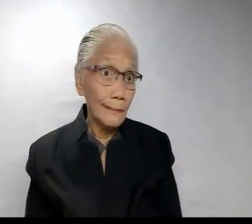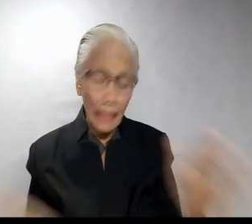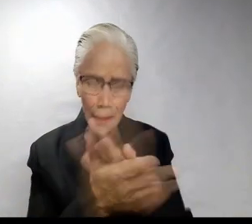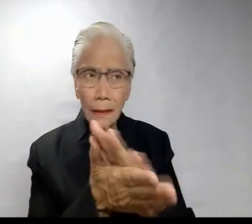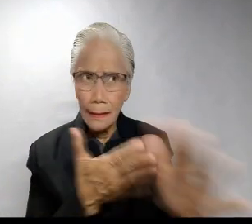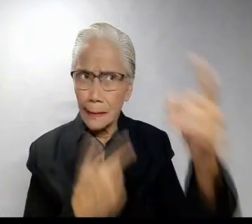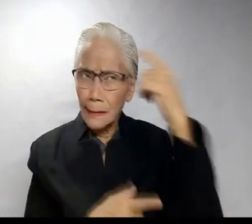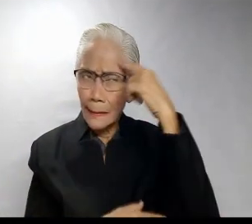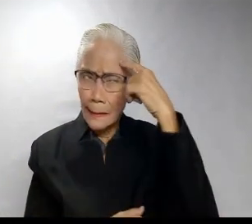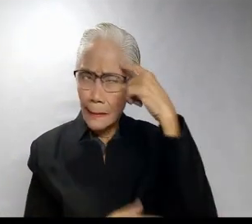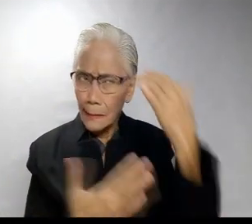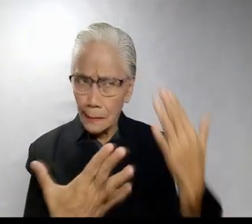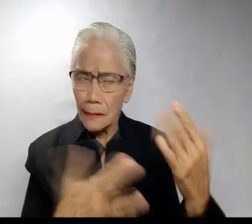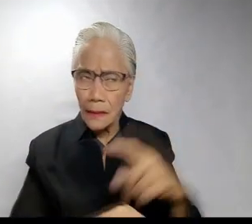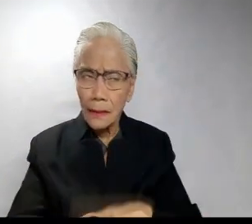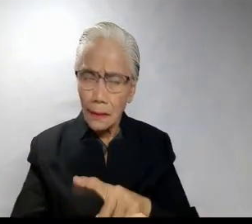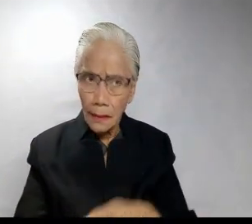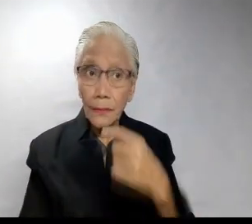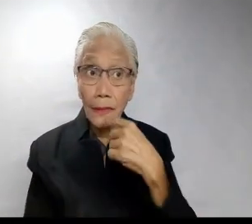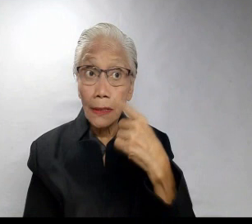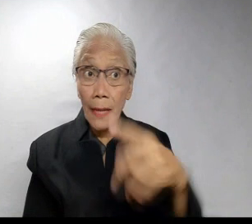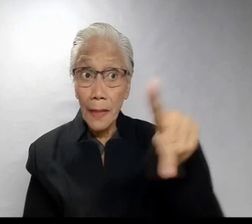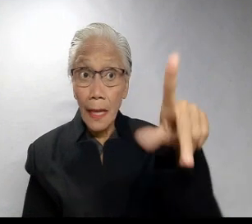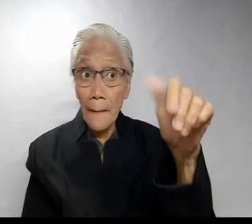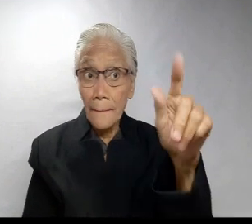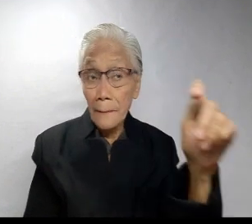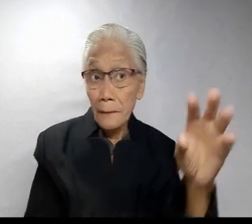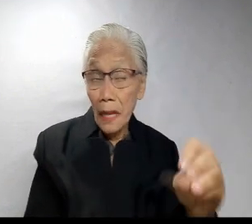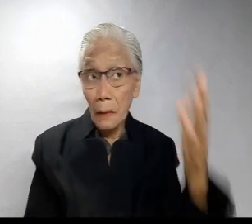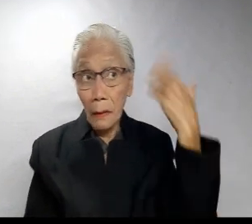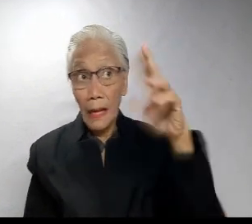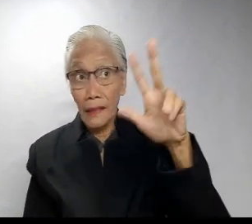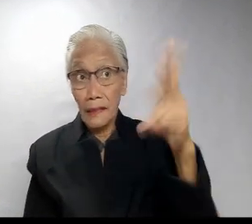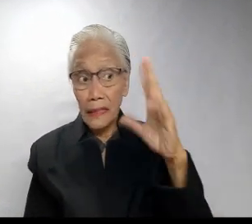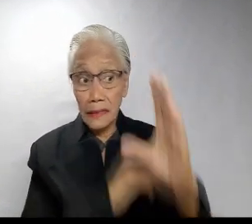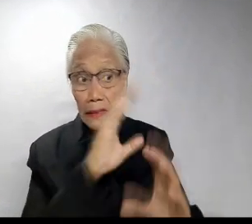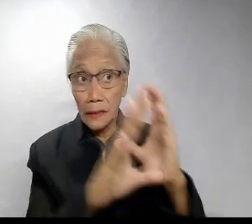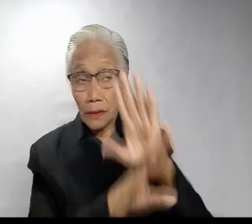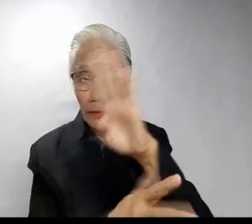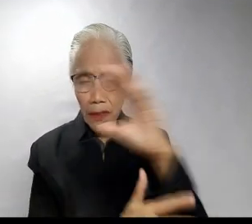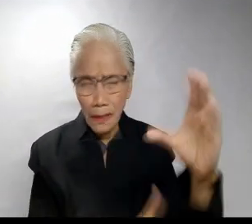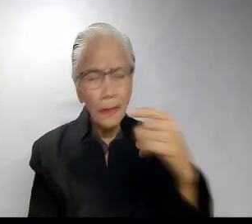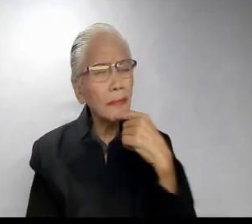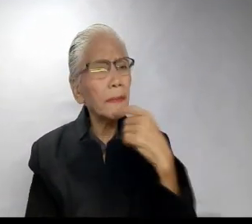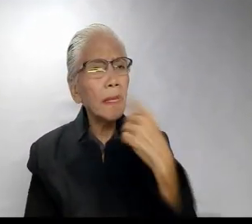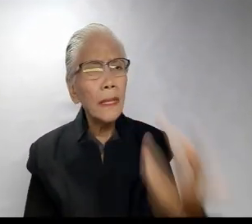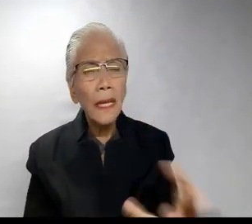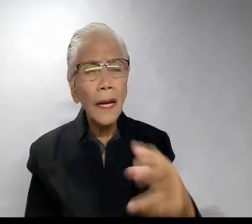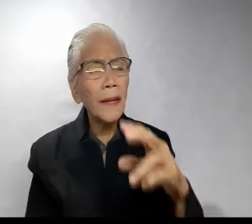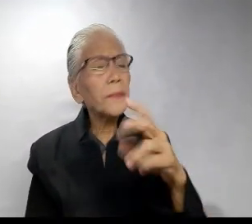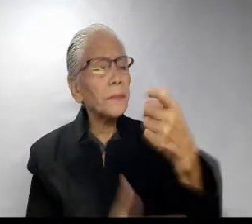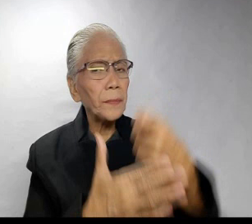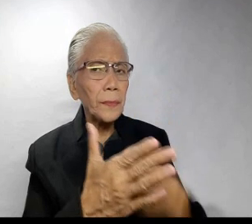Magandang palaisipan ngayon sa panahon natin. Itong sinabi ni Plato noong 3rd century B.C. pa, ha? Ang sabi niya,